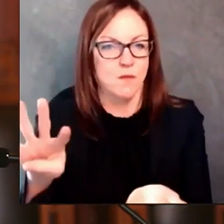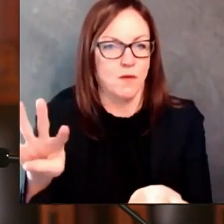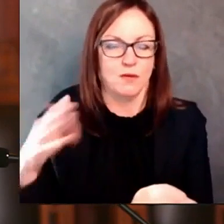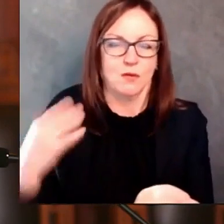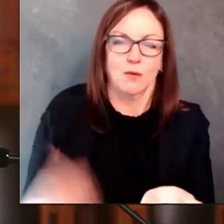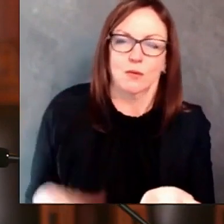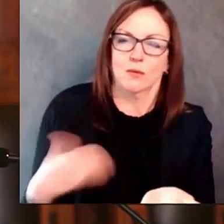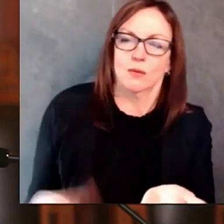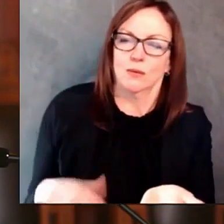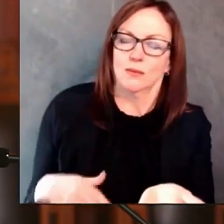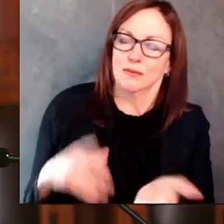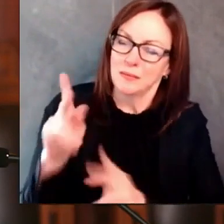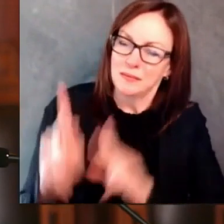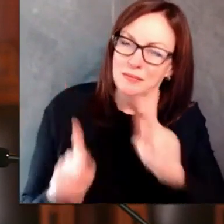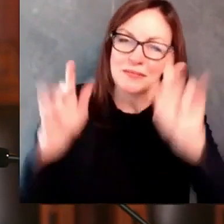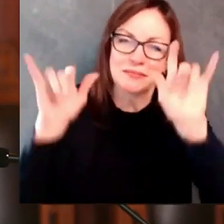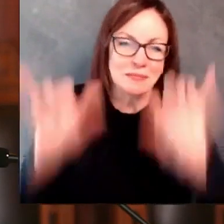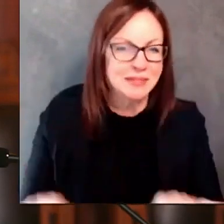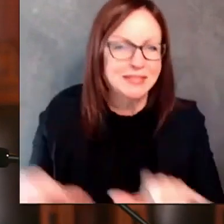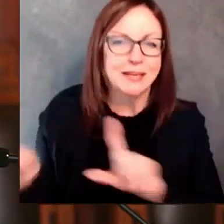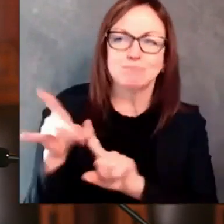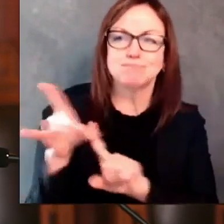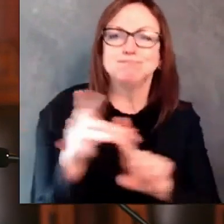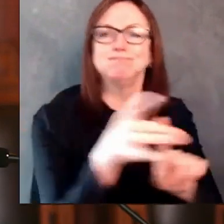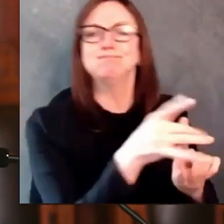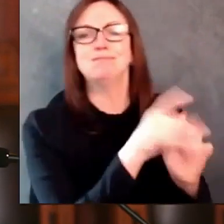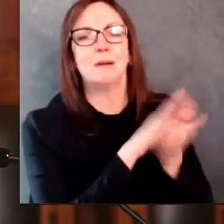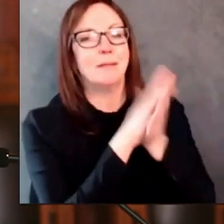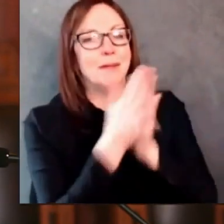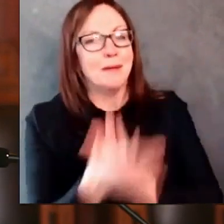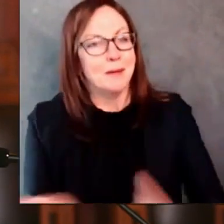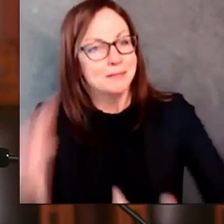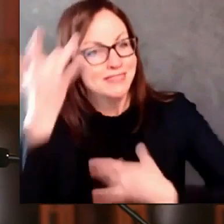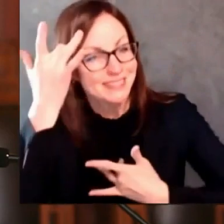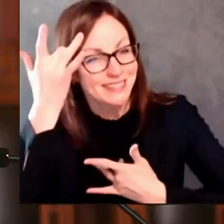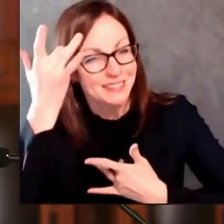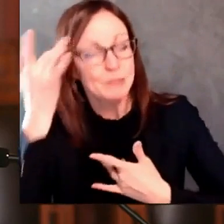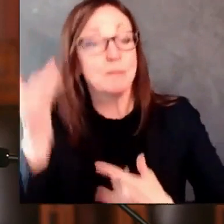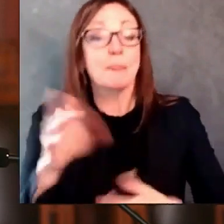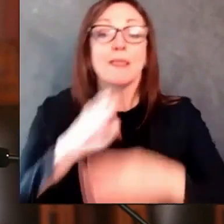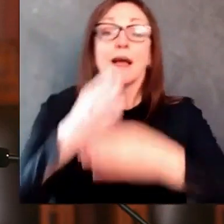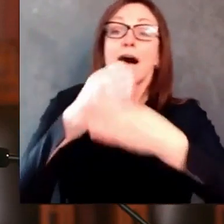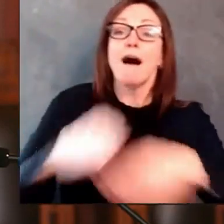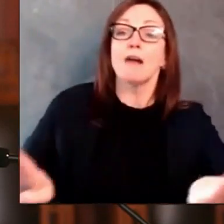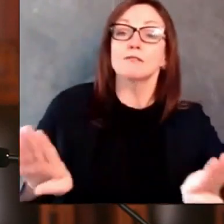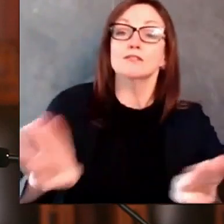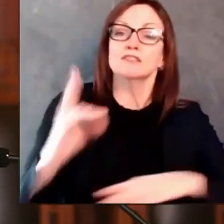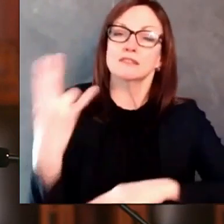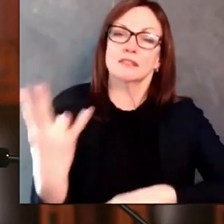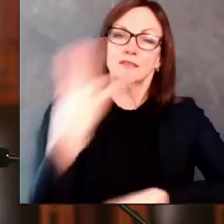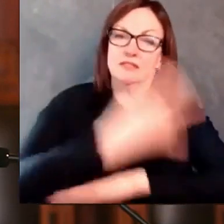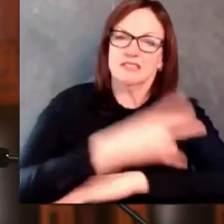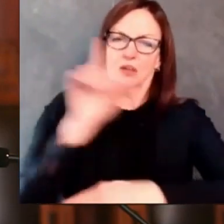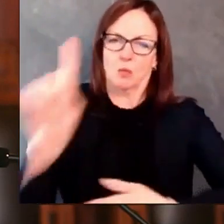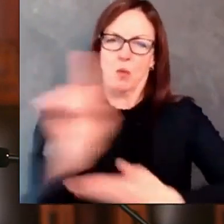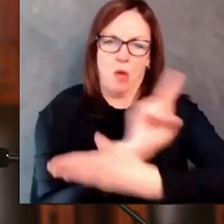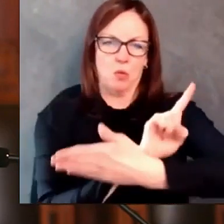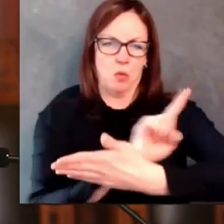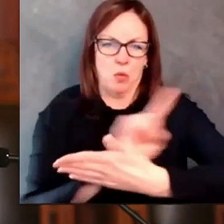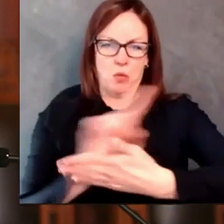and that is lower than it was a month ago. But our testing numbers are also down, and that is concerning.